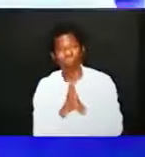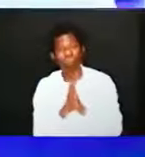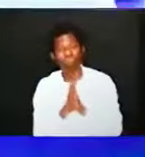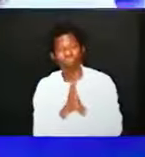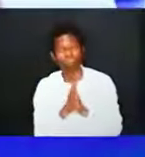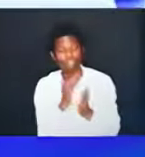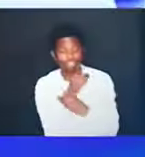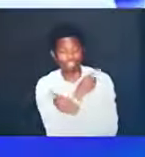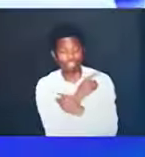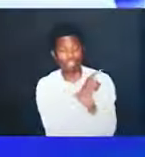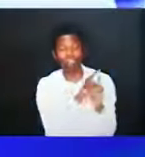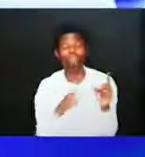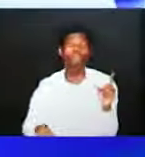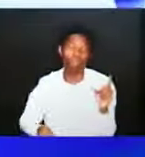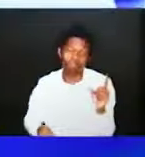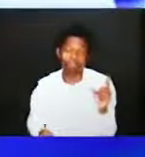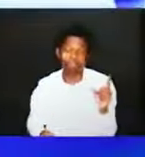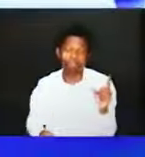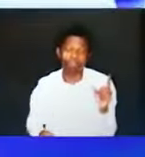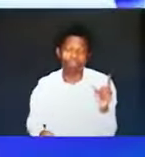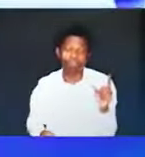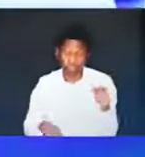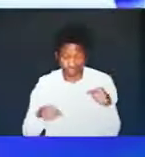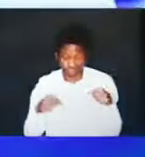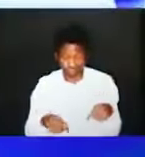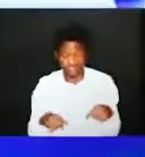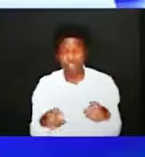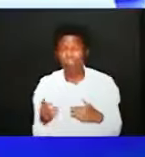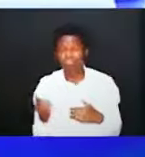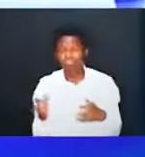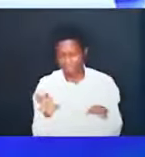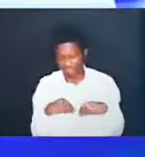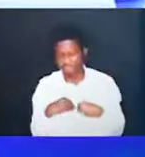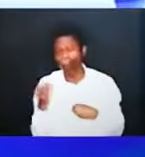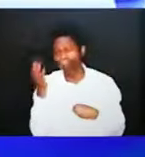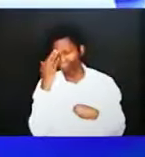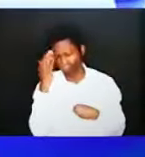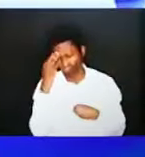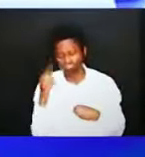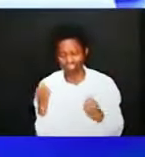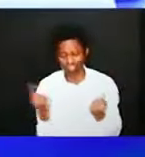dear lord today acknowledge that I am a sinner